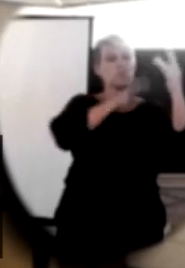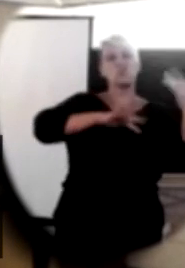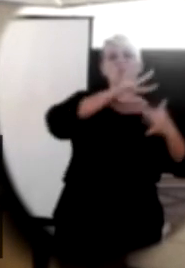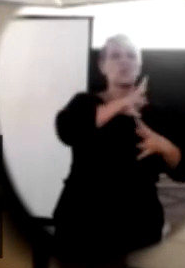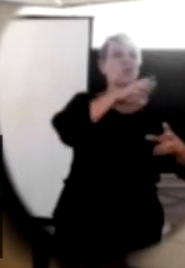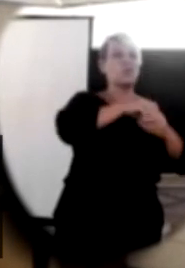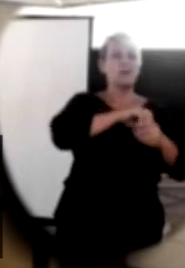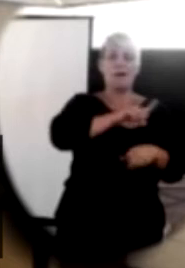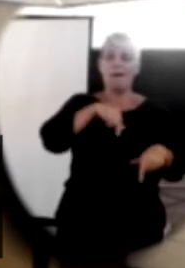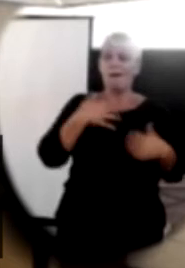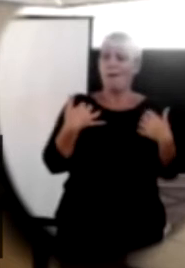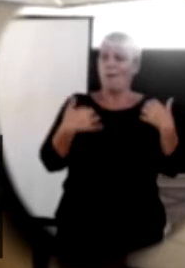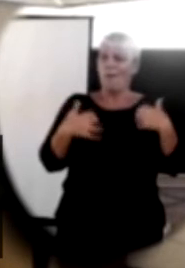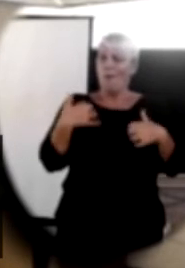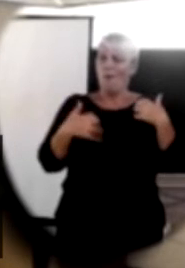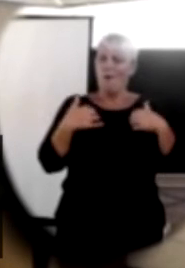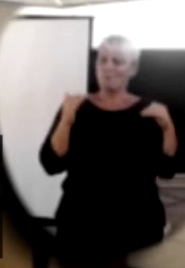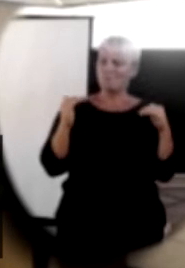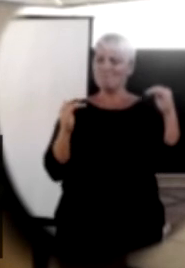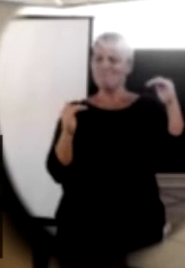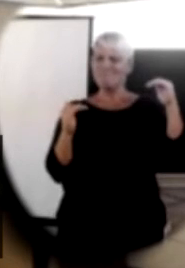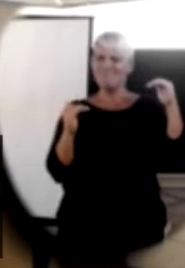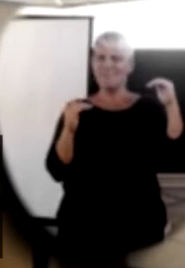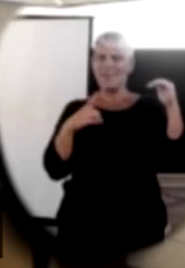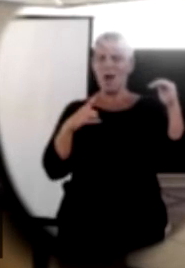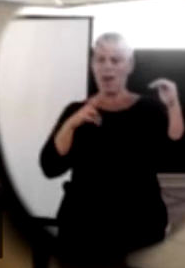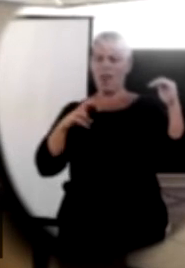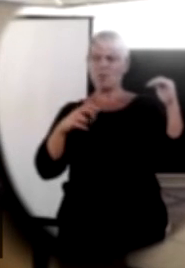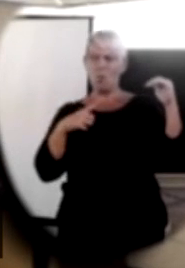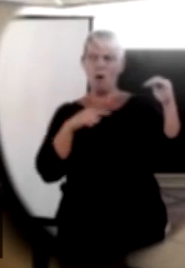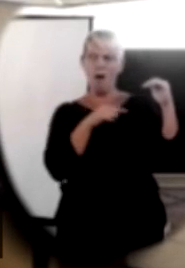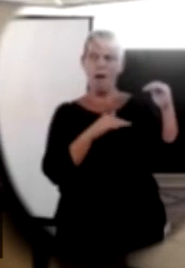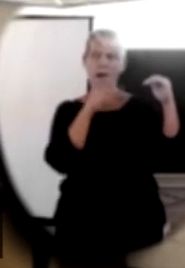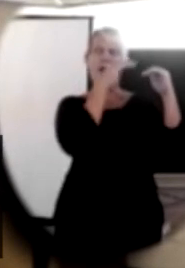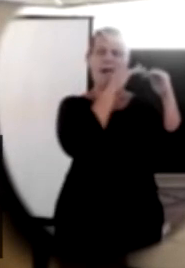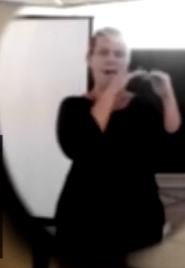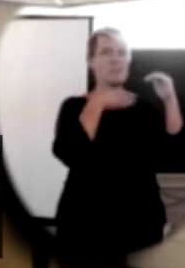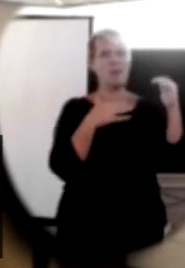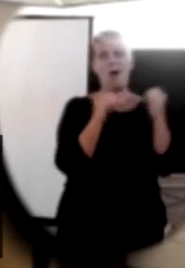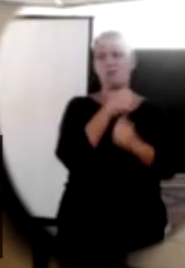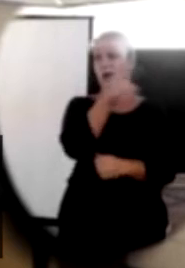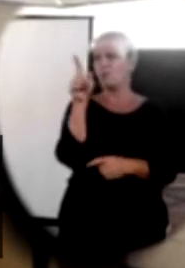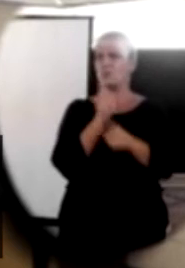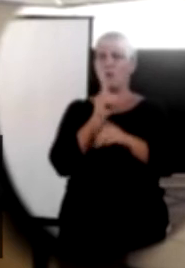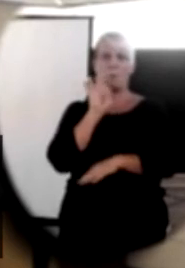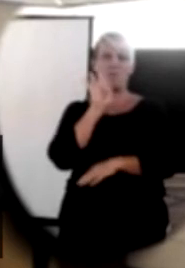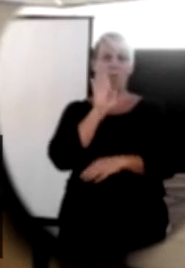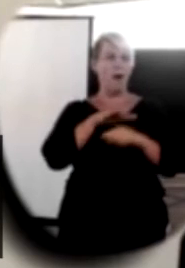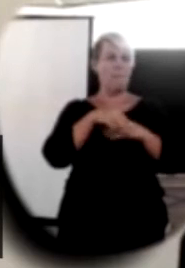really excited about that. And we're now analysing what it is that we're doing that makes that difference. Because I agree with everything we said earlier.